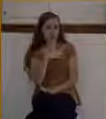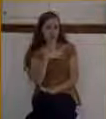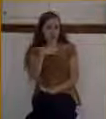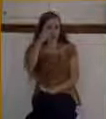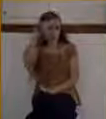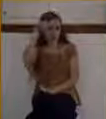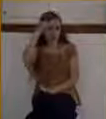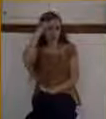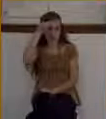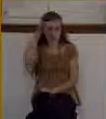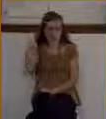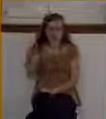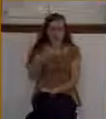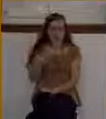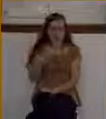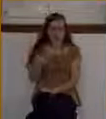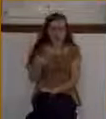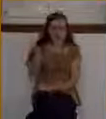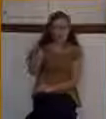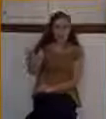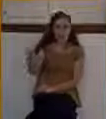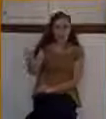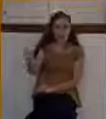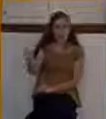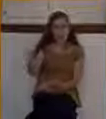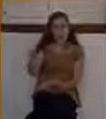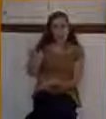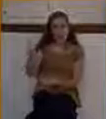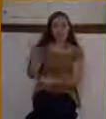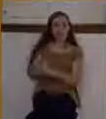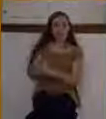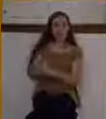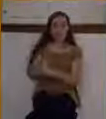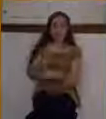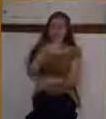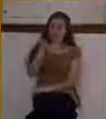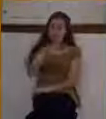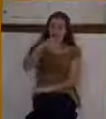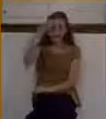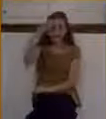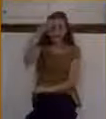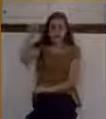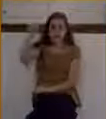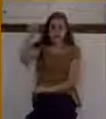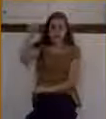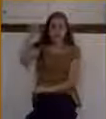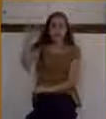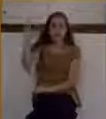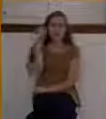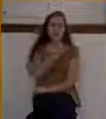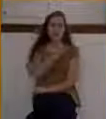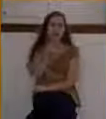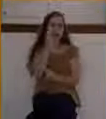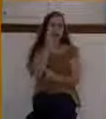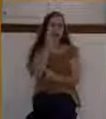eye is a result of evolution. The human eye itself should convince everyone that there is a God.